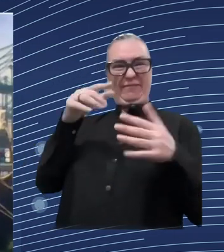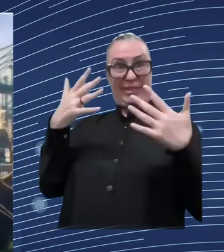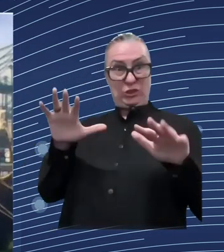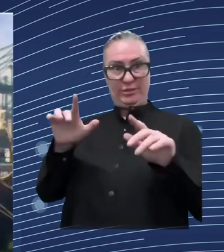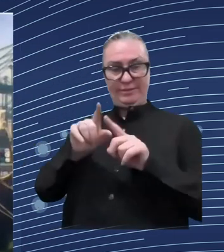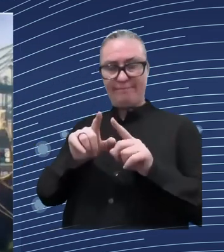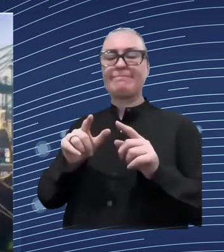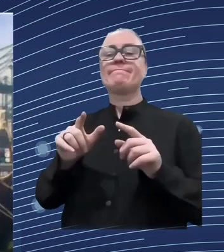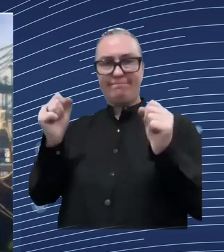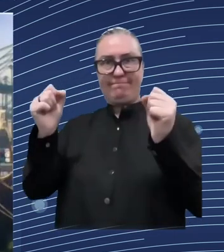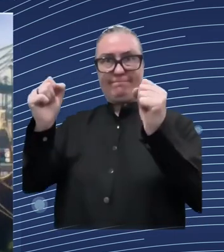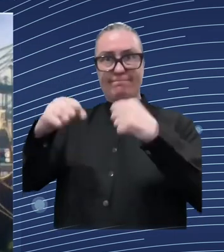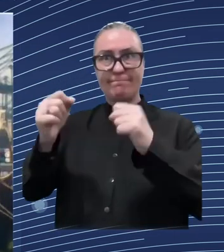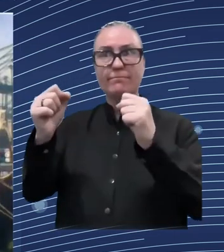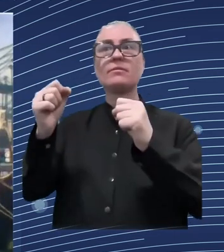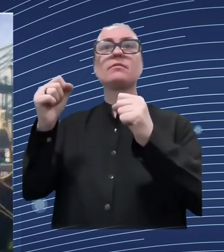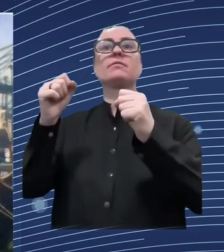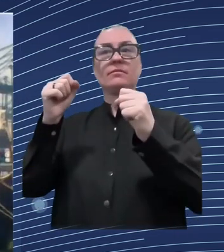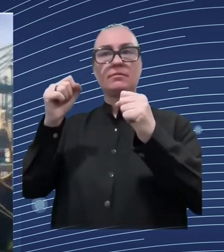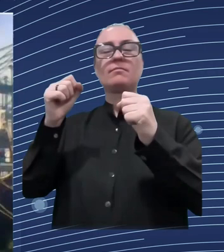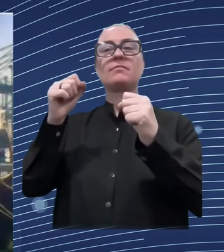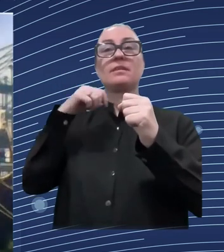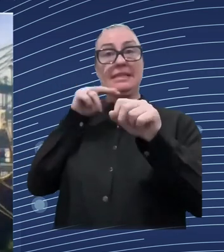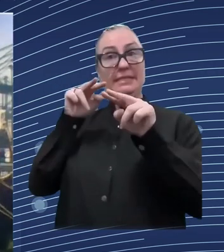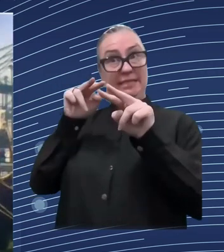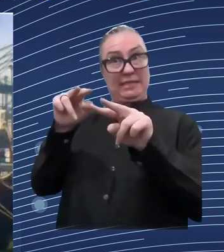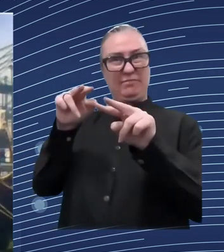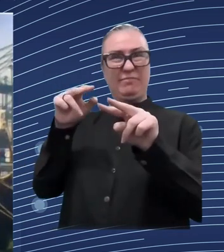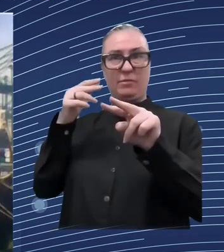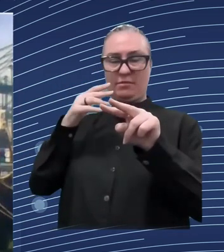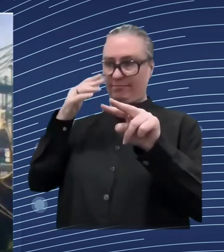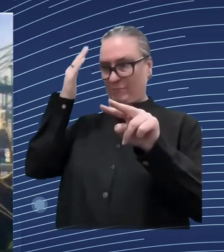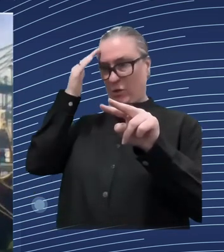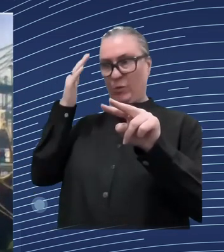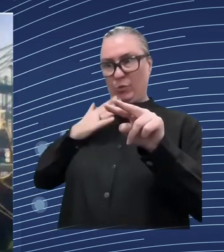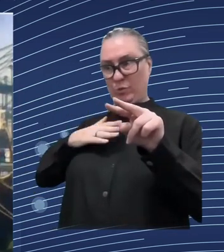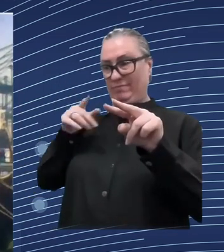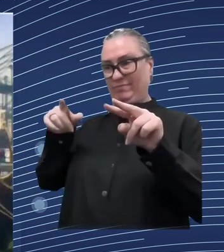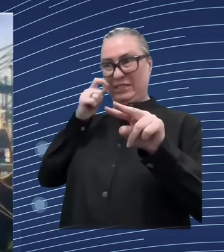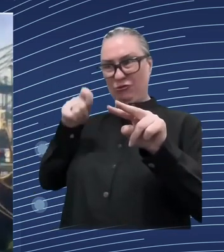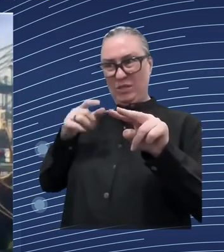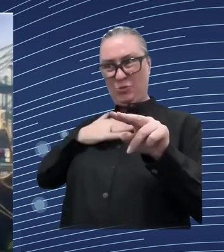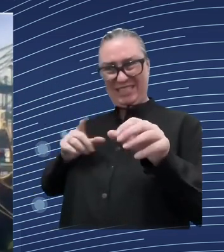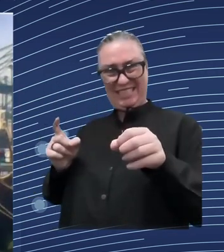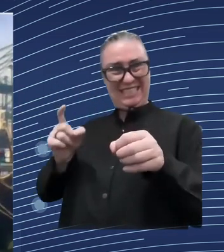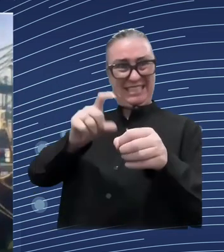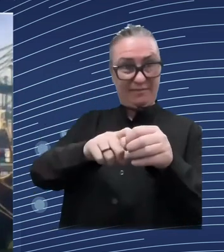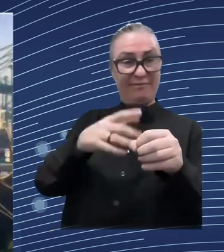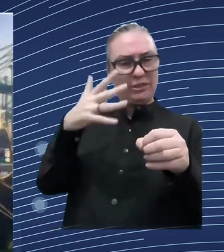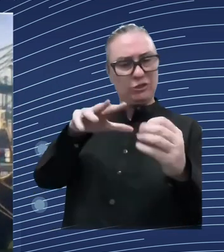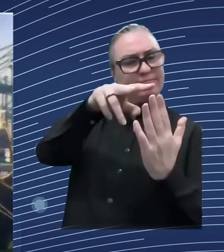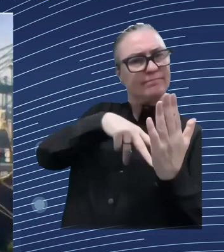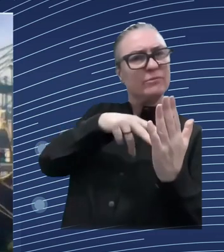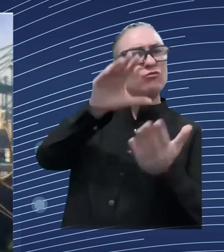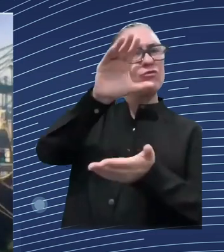country you could say economy and the social structure and infrastructure so it gives a snapshot of all areas of